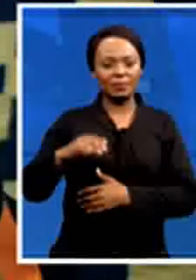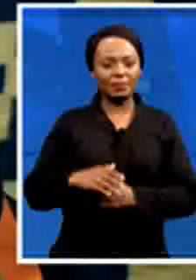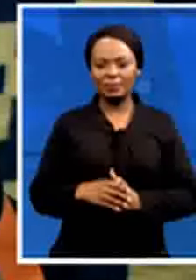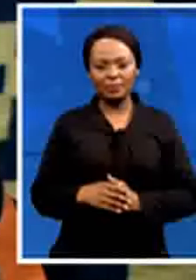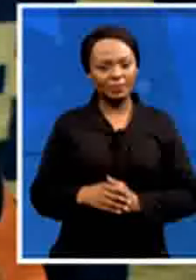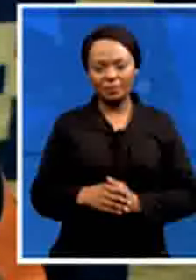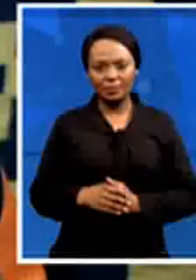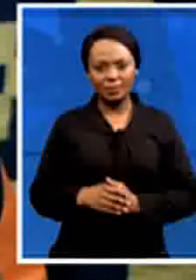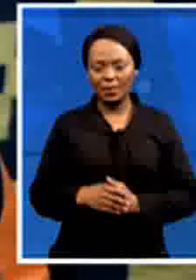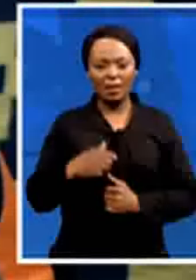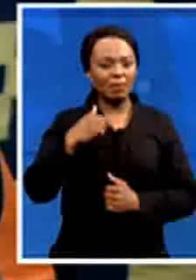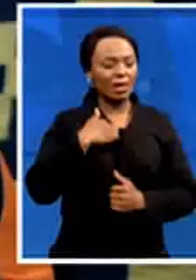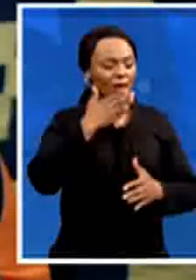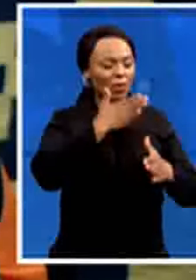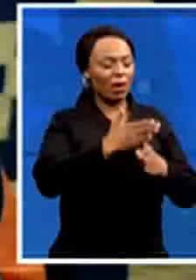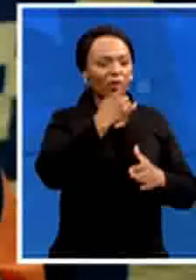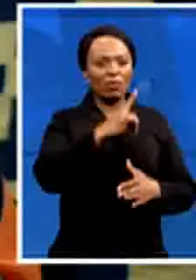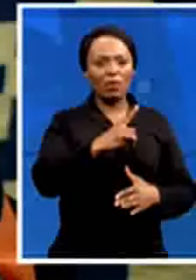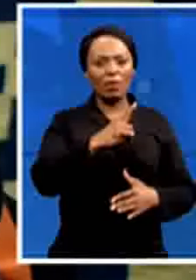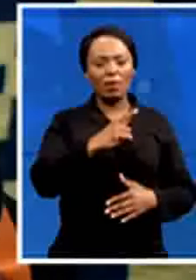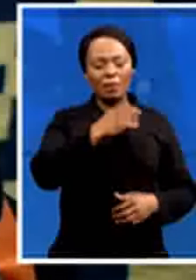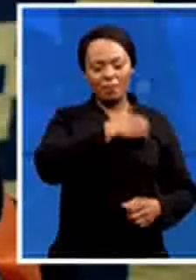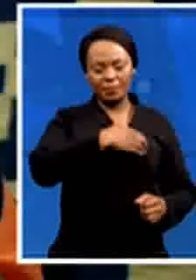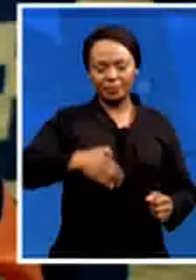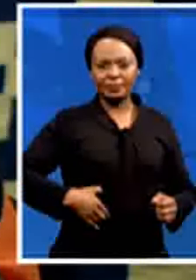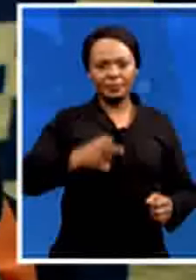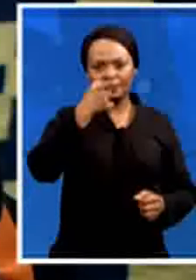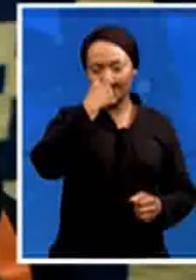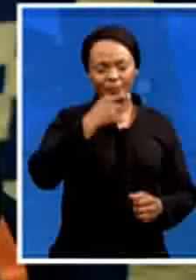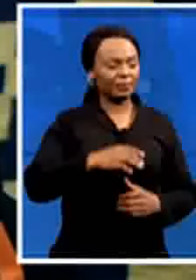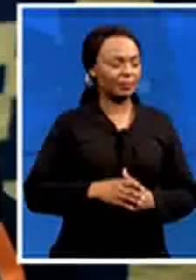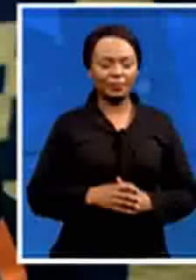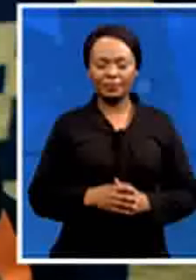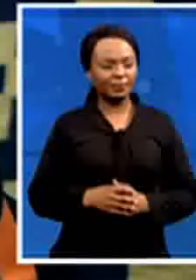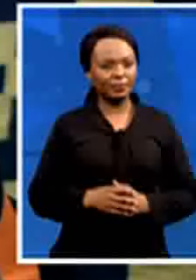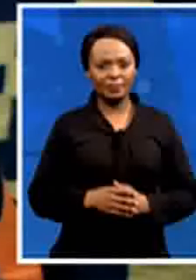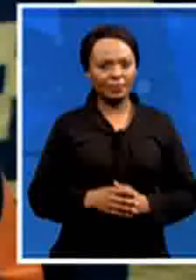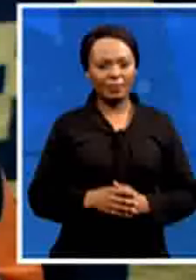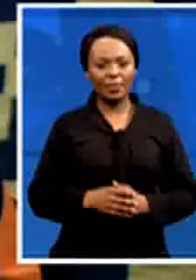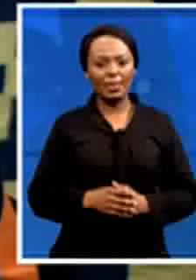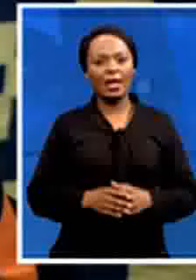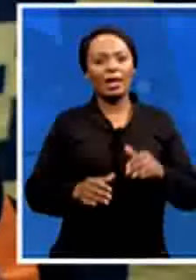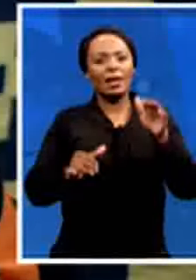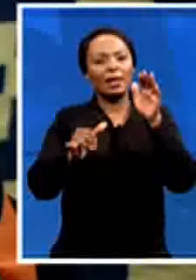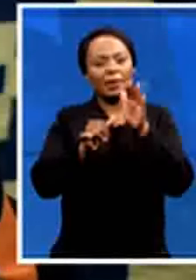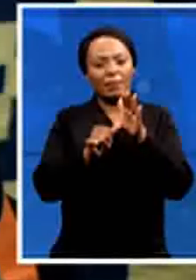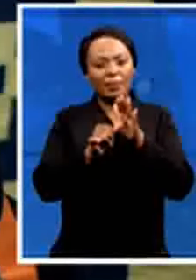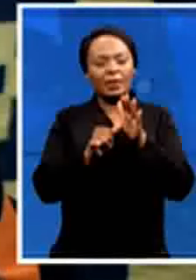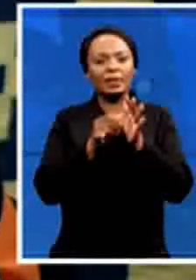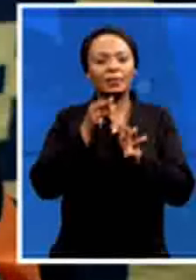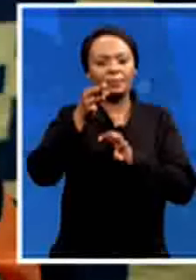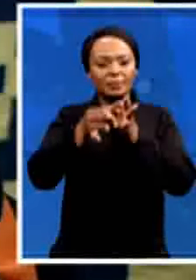it is important to distinguish between being a